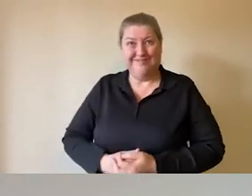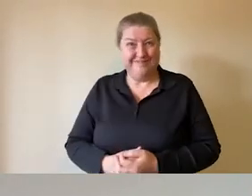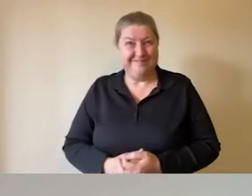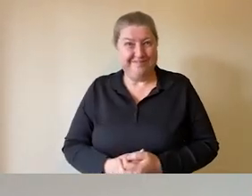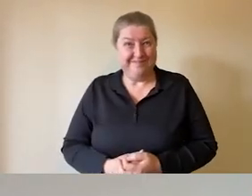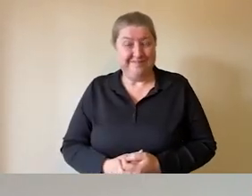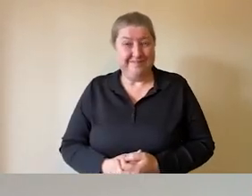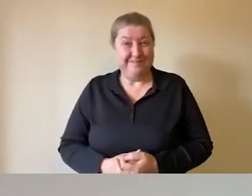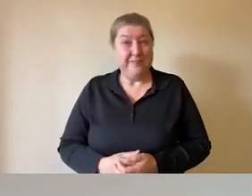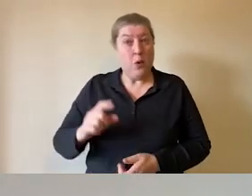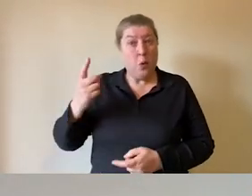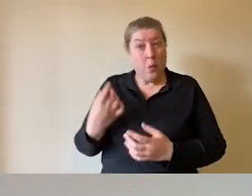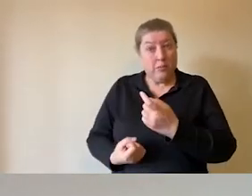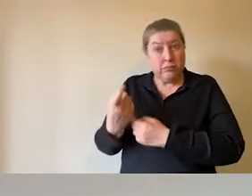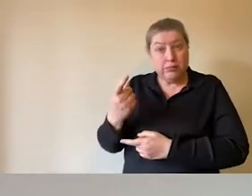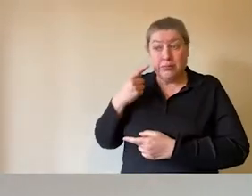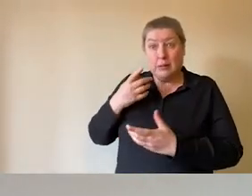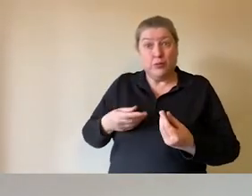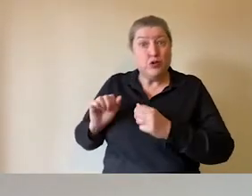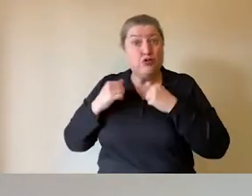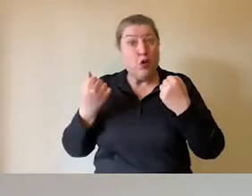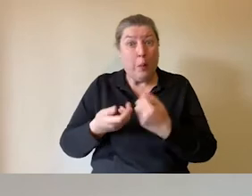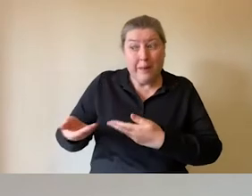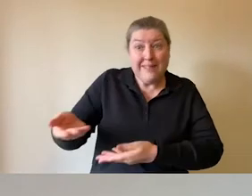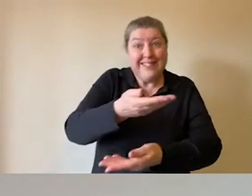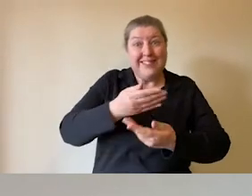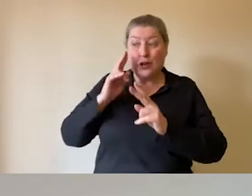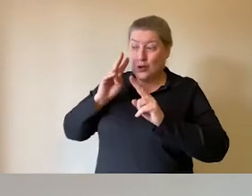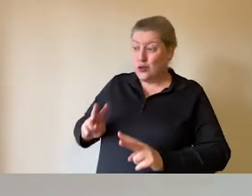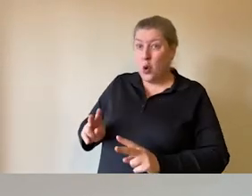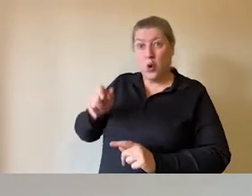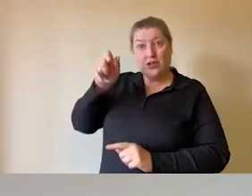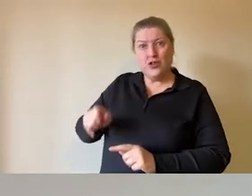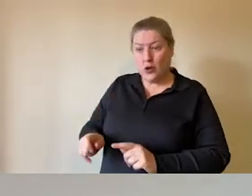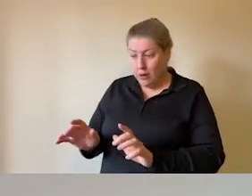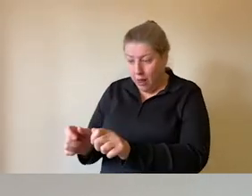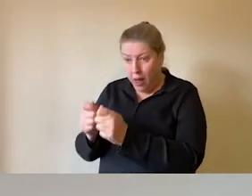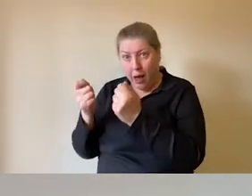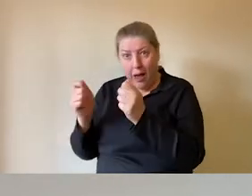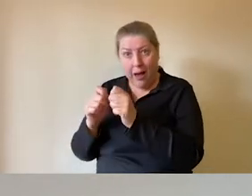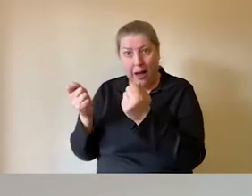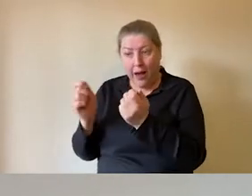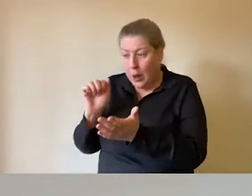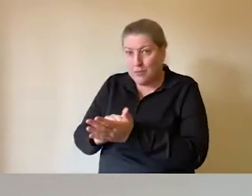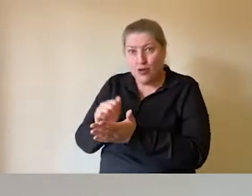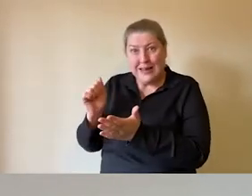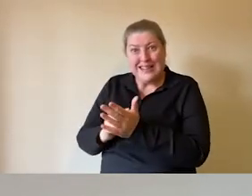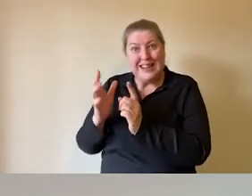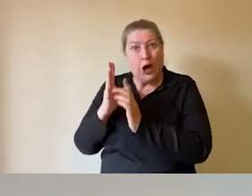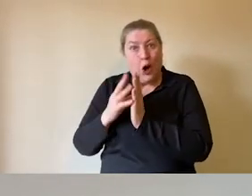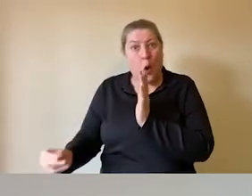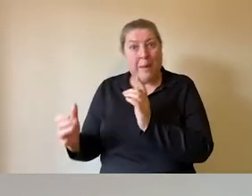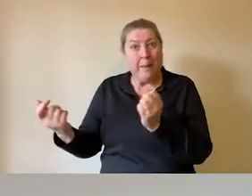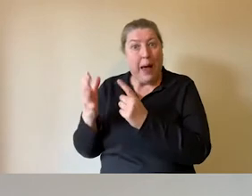I was taking a group round and I saw that one of the students was holding a printed copy of the